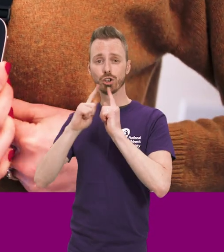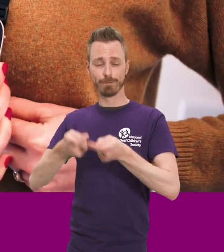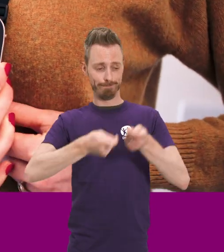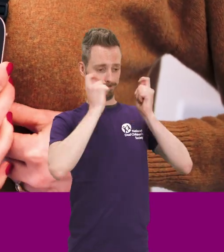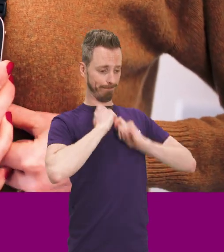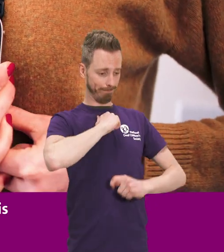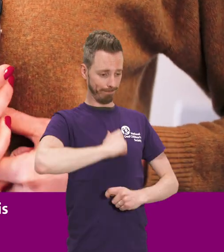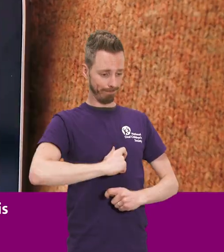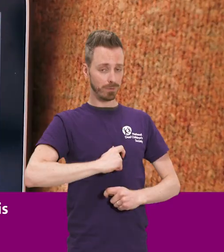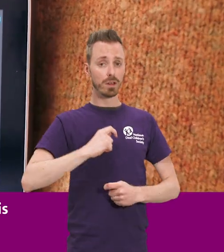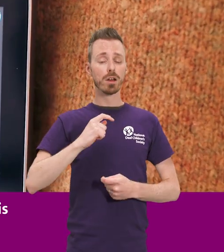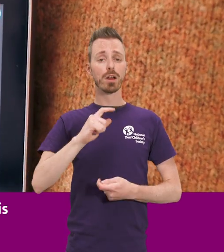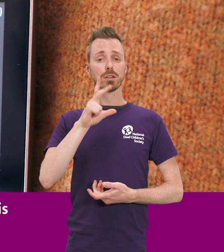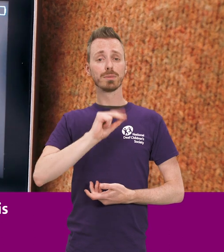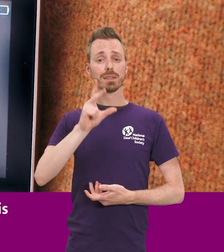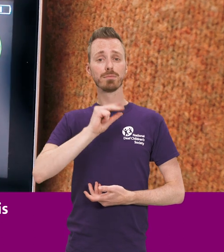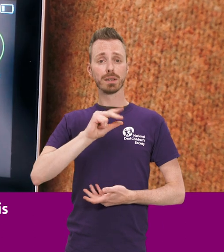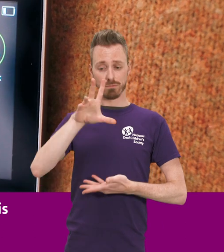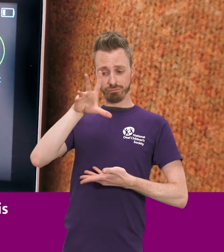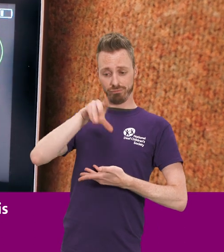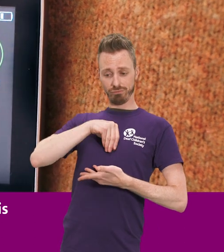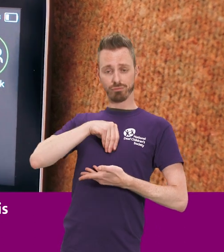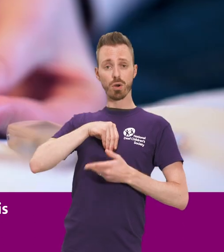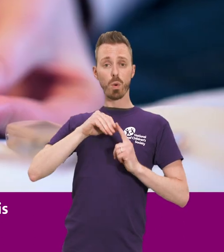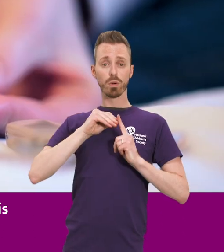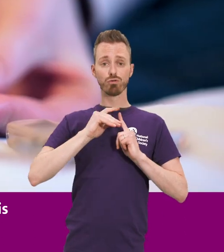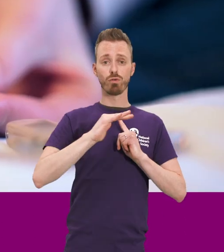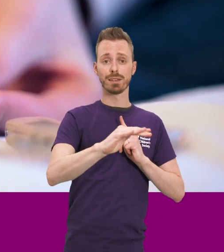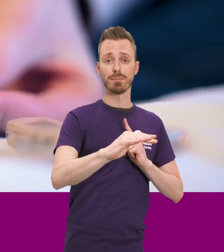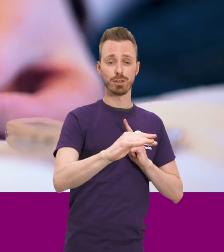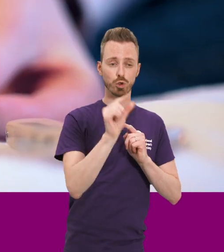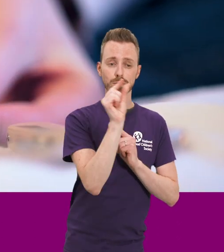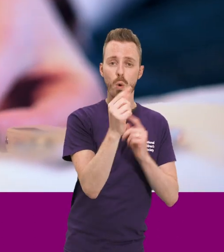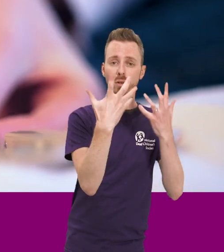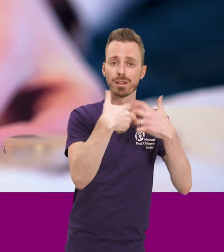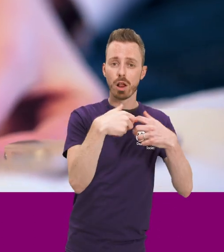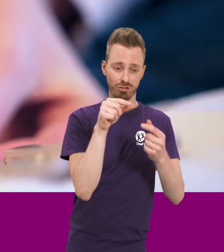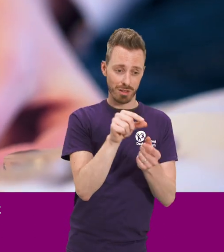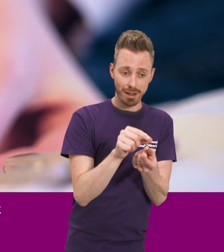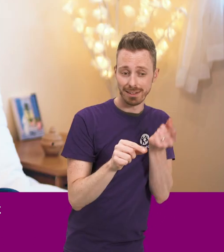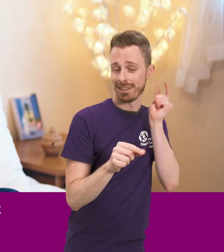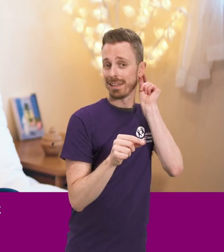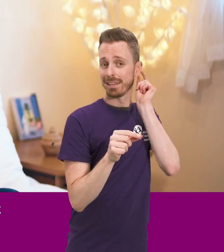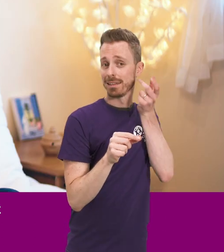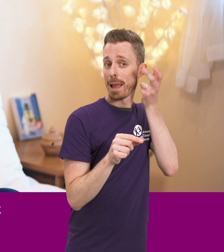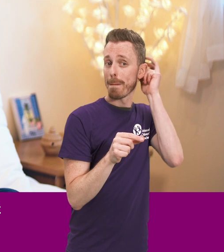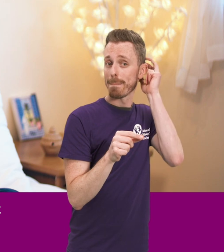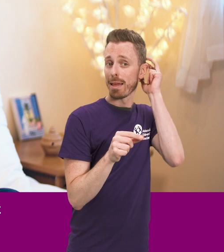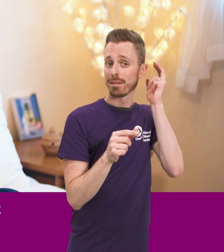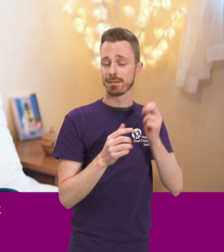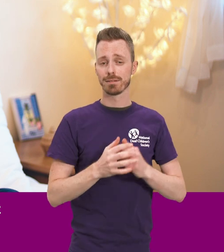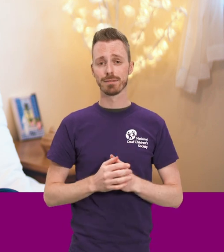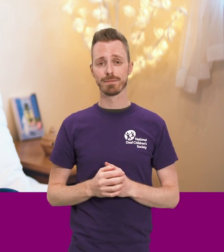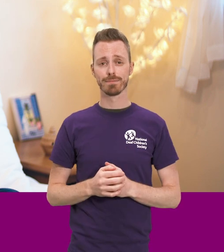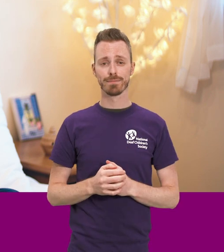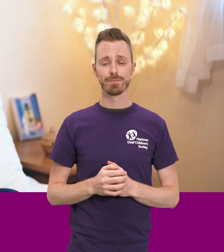the lanyard. The sound goes in, then it's transmitted to this which is plugged into my implant. There's a small flap at